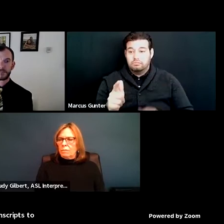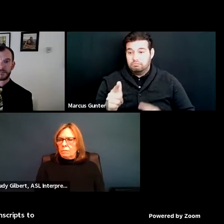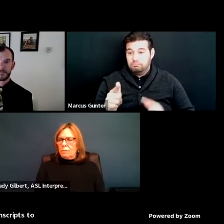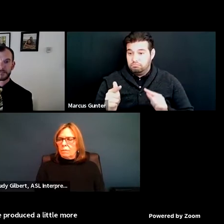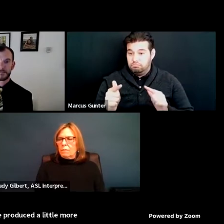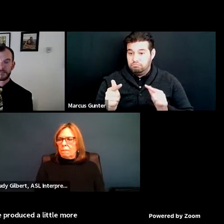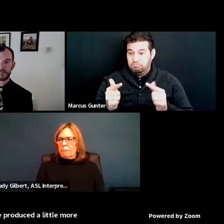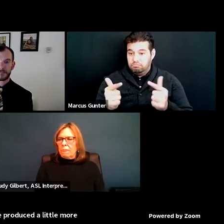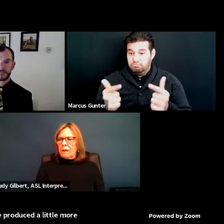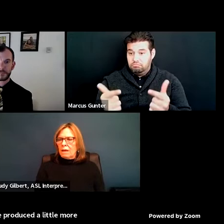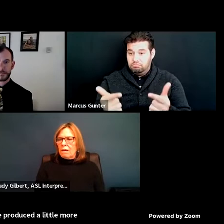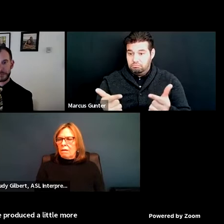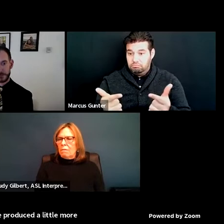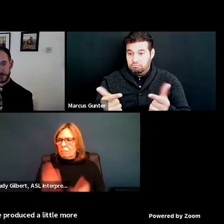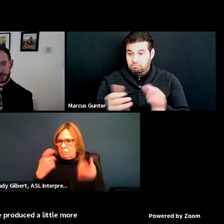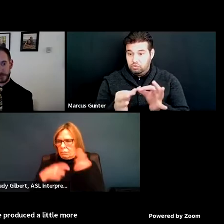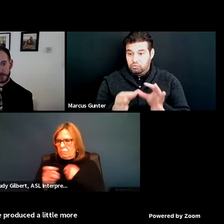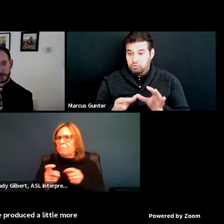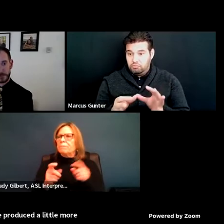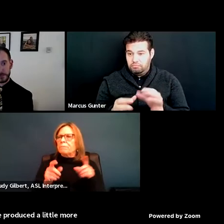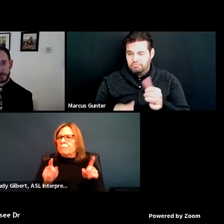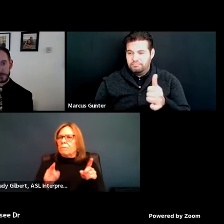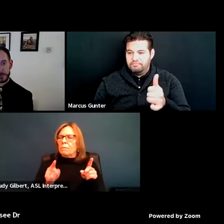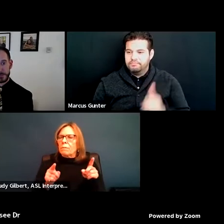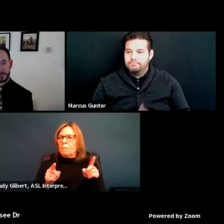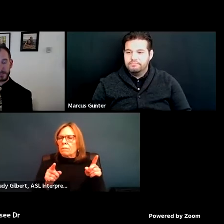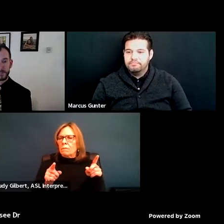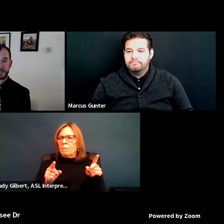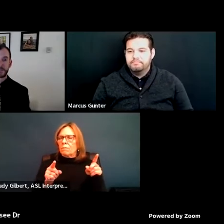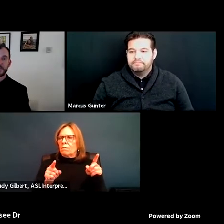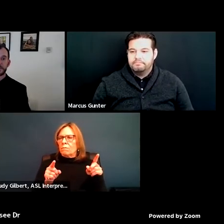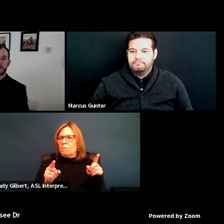So I see Dr. Perrone has a comment.